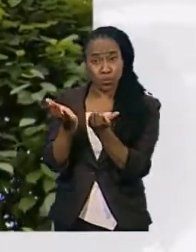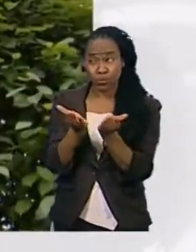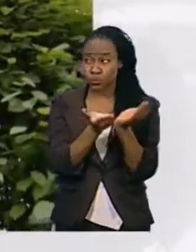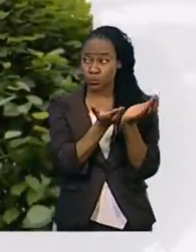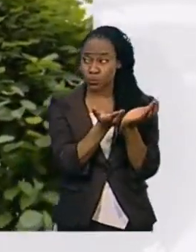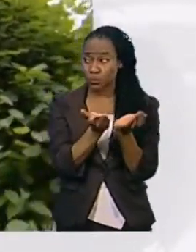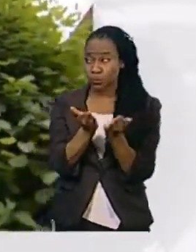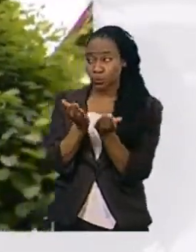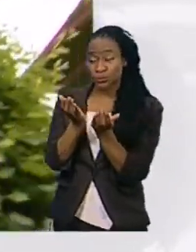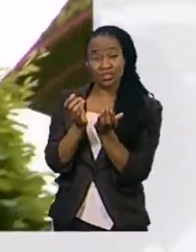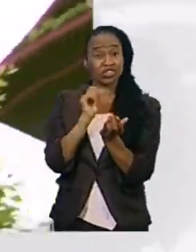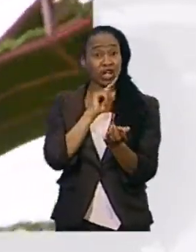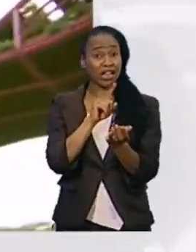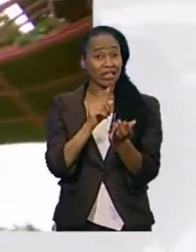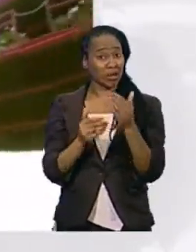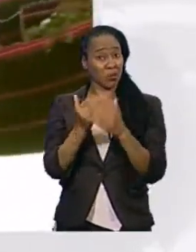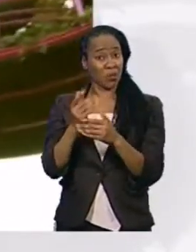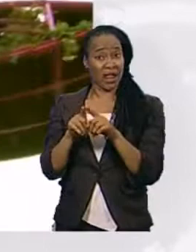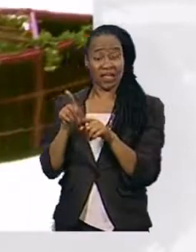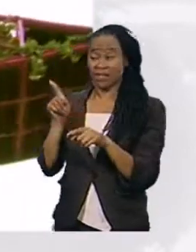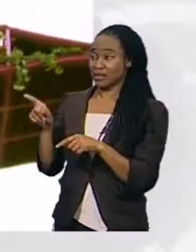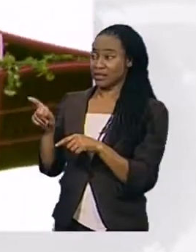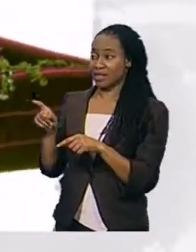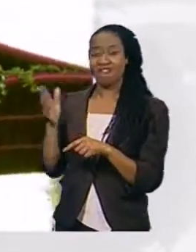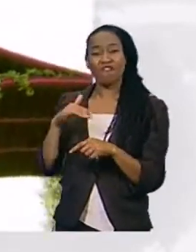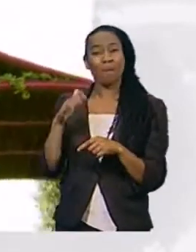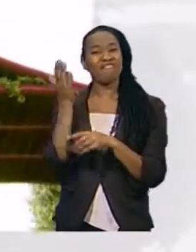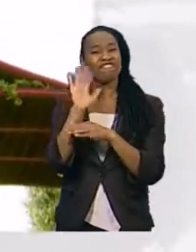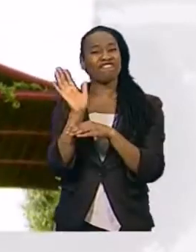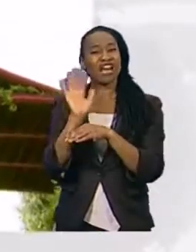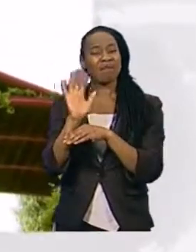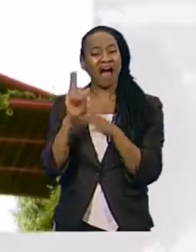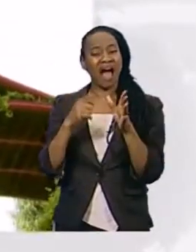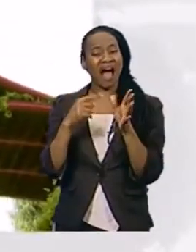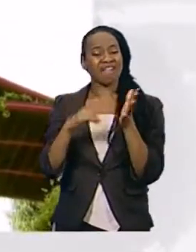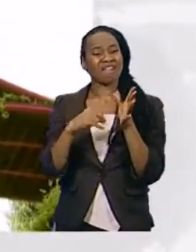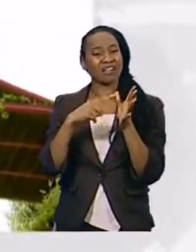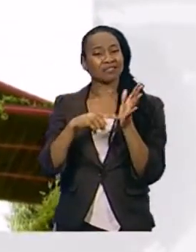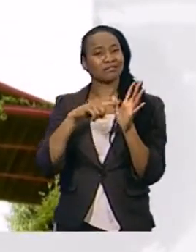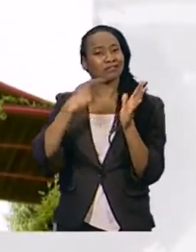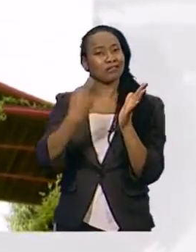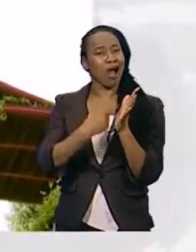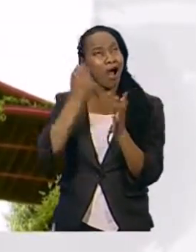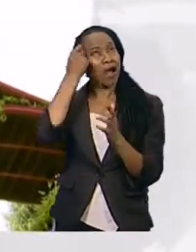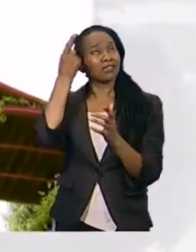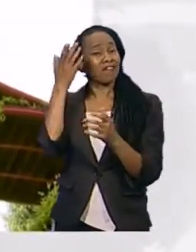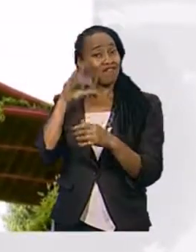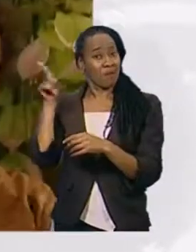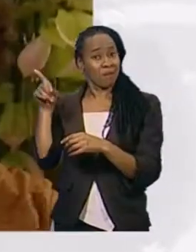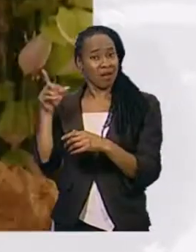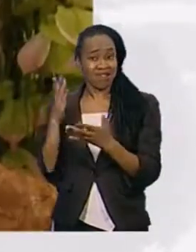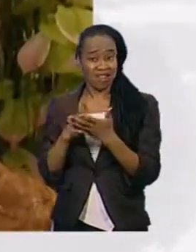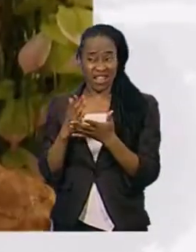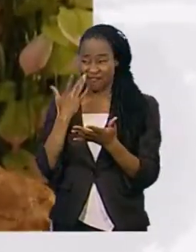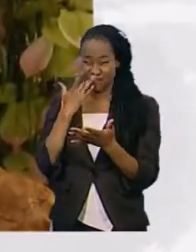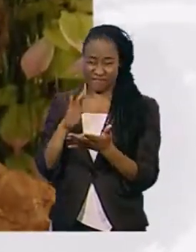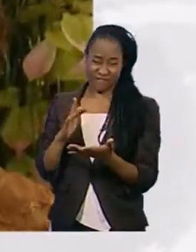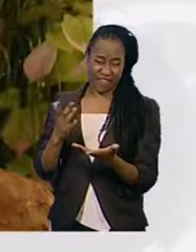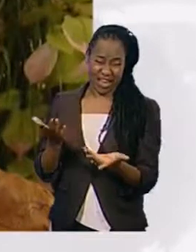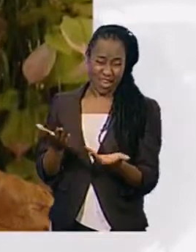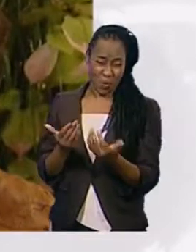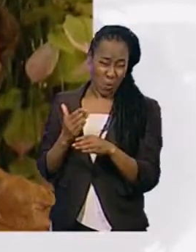new head for heights. Inspired by the film Avatar, but is this more than just a gimmick? We've got